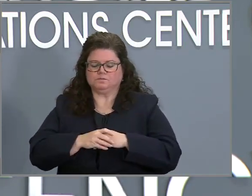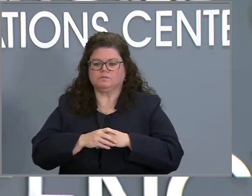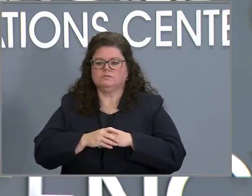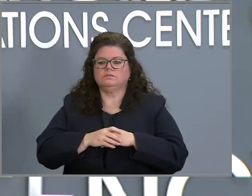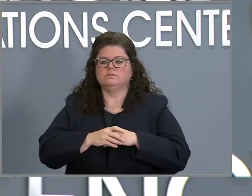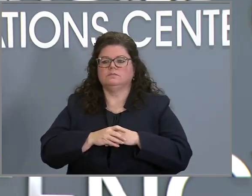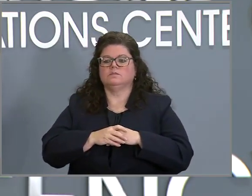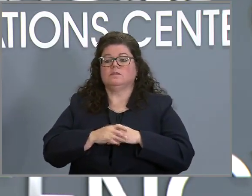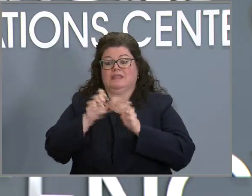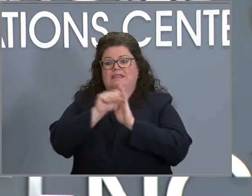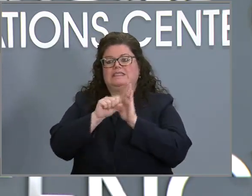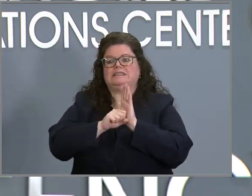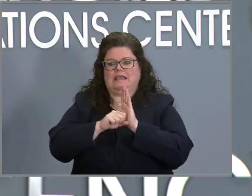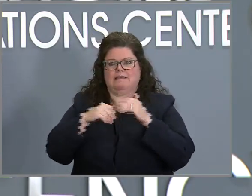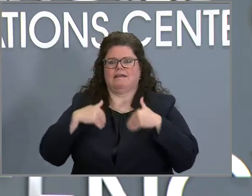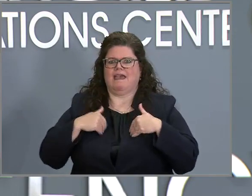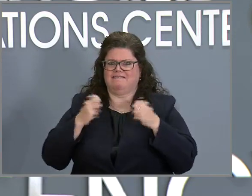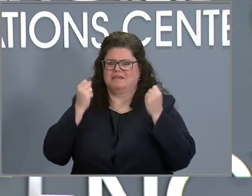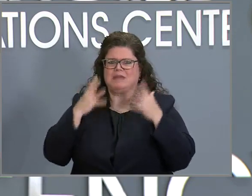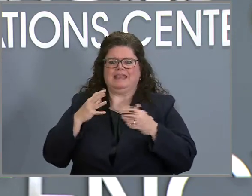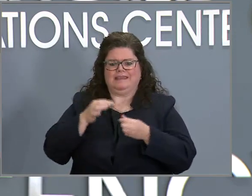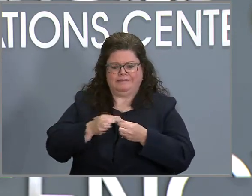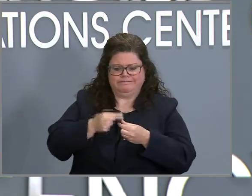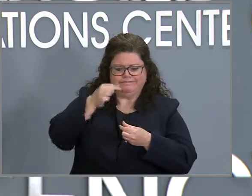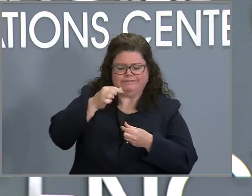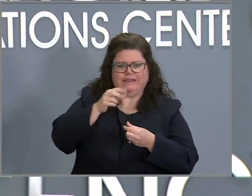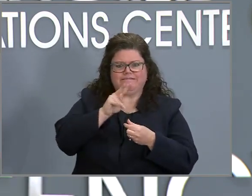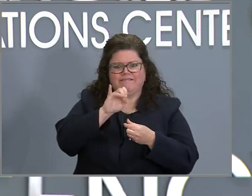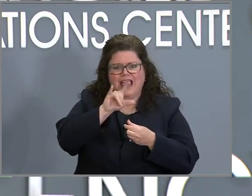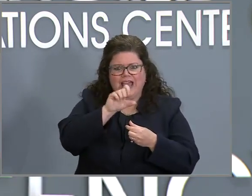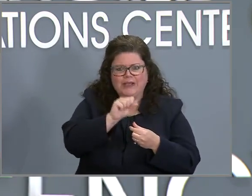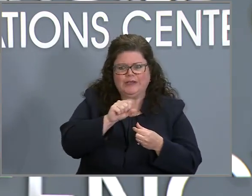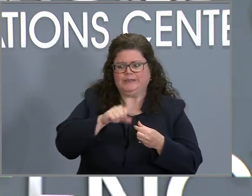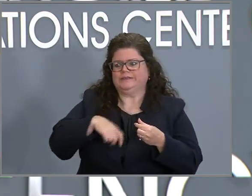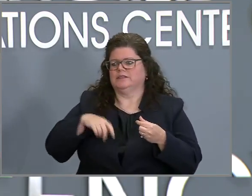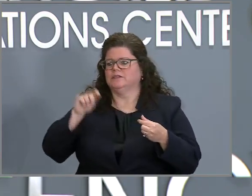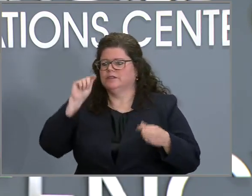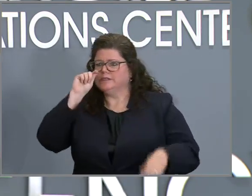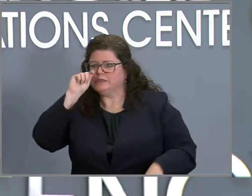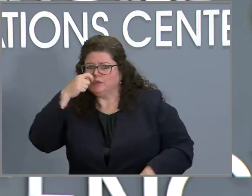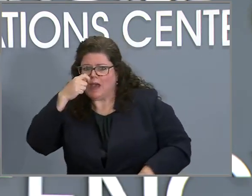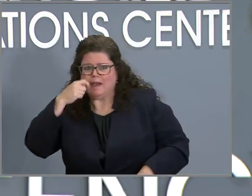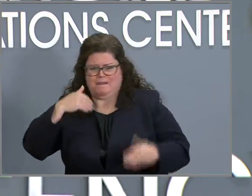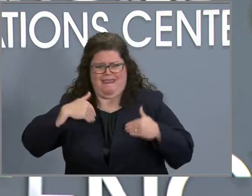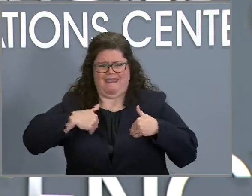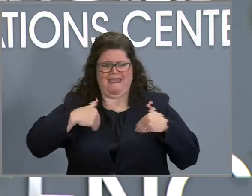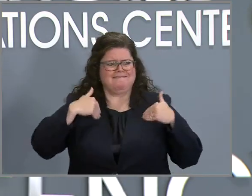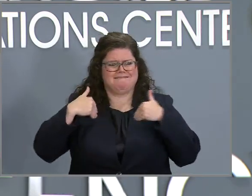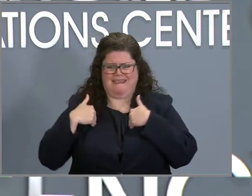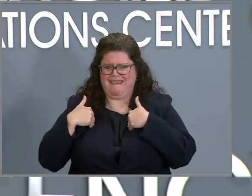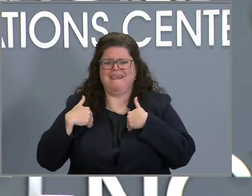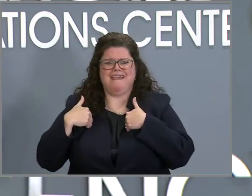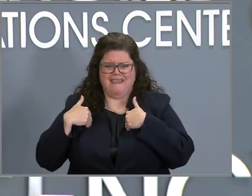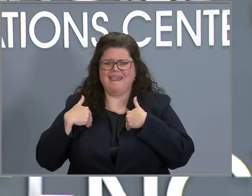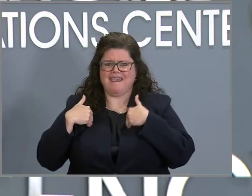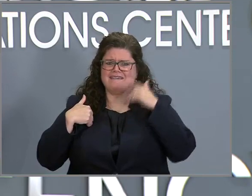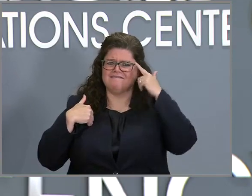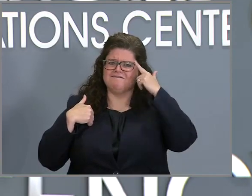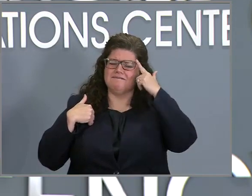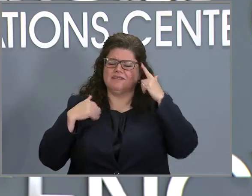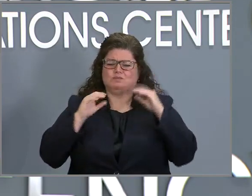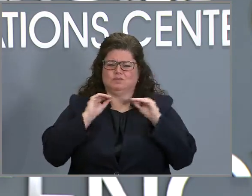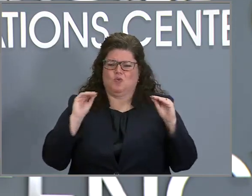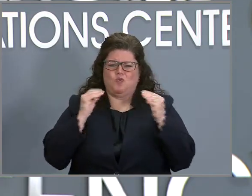great deal of vials and swabs and other supplies that are necessary to support testing. That's not a limiting factor.